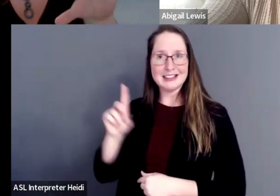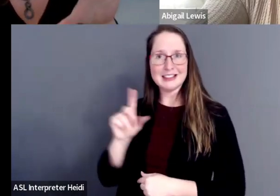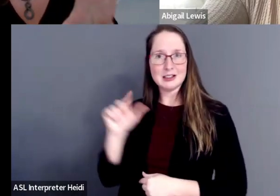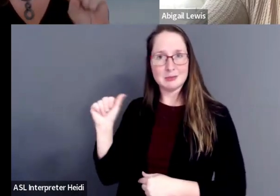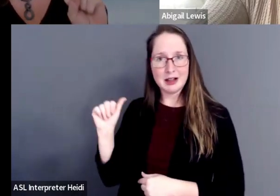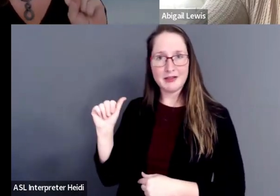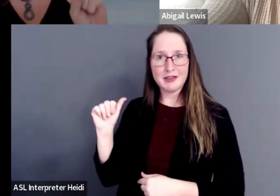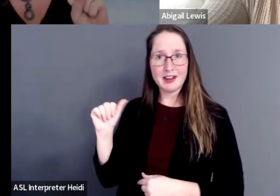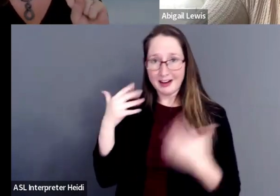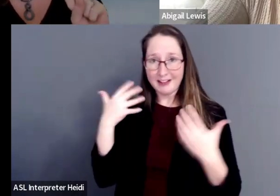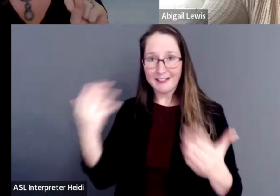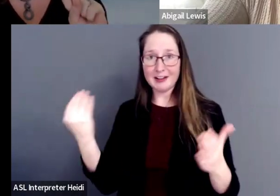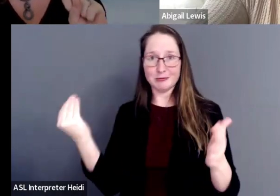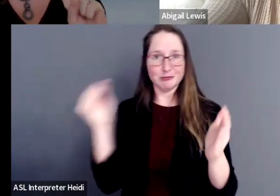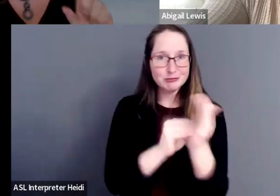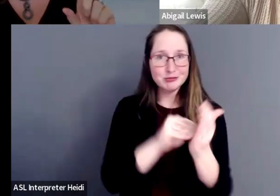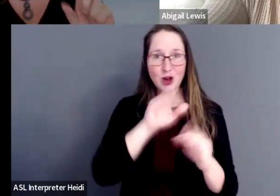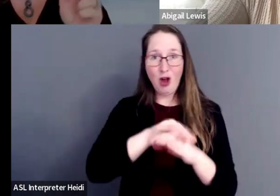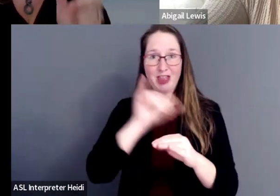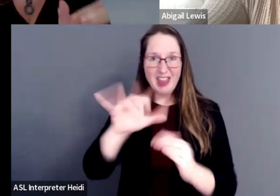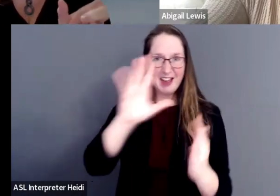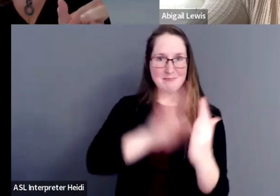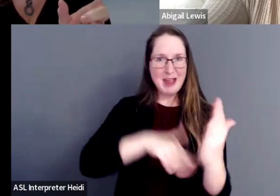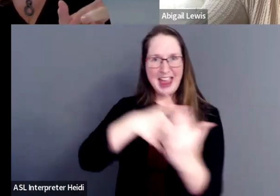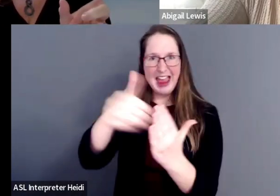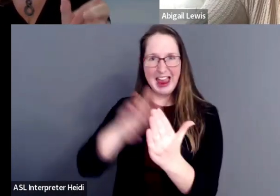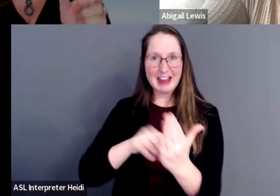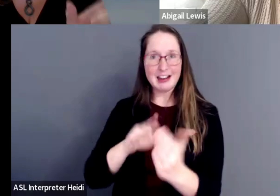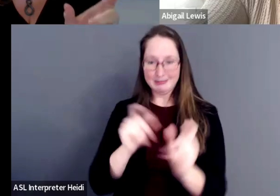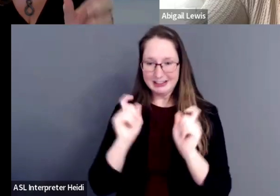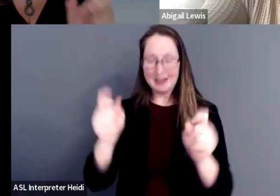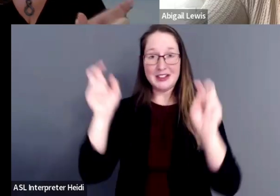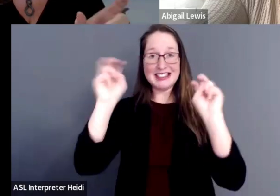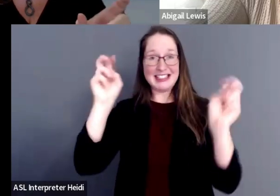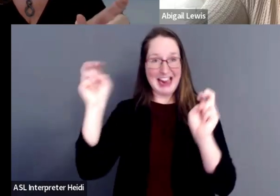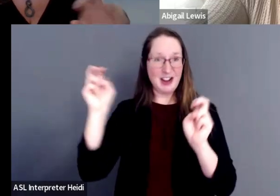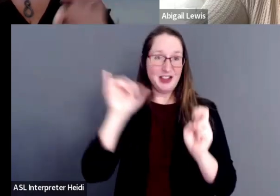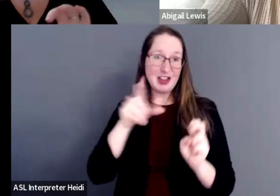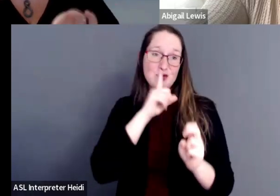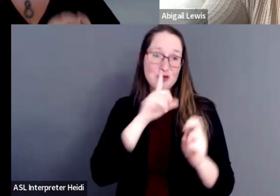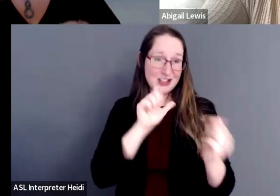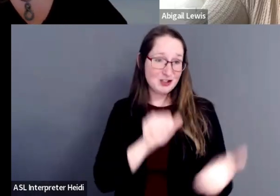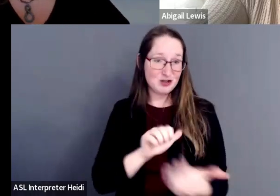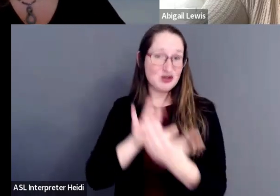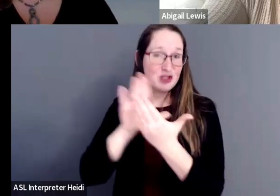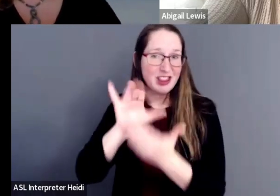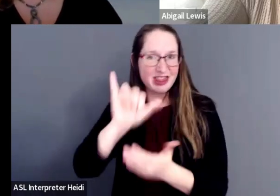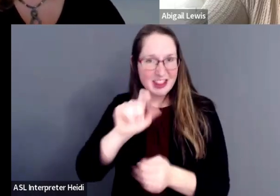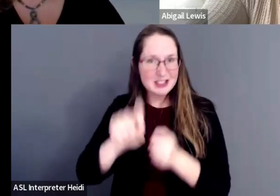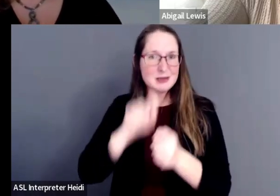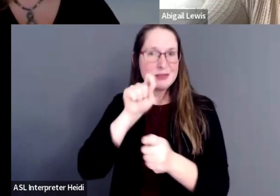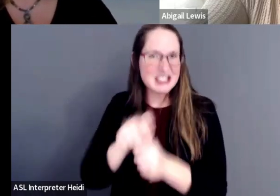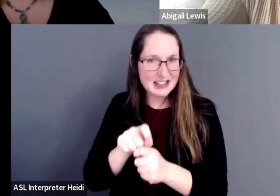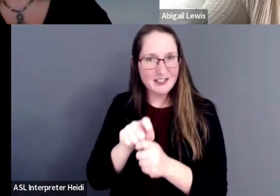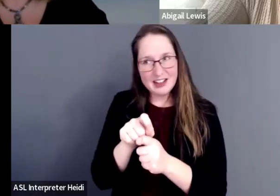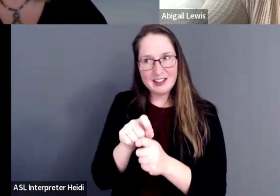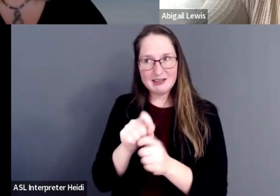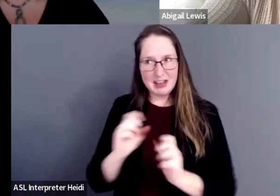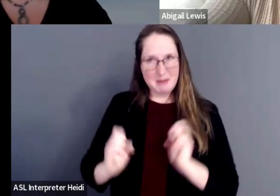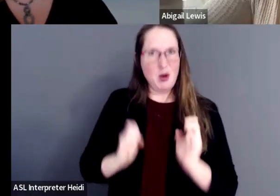I put that onto the canvas and I gave it a title that really addressed that specific emotion.